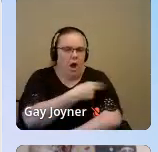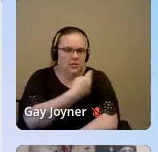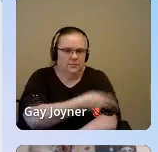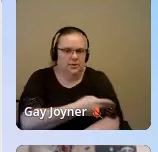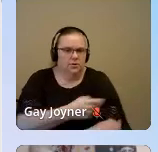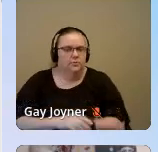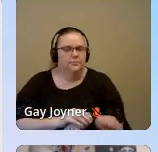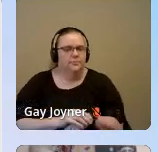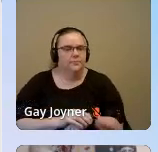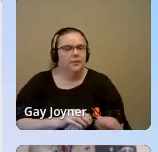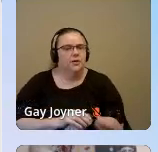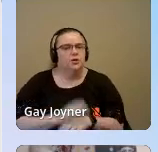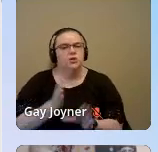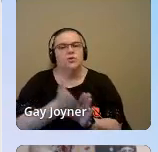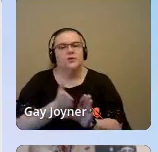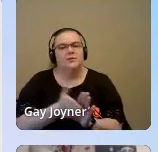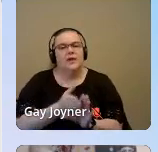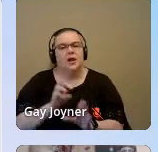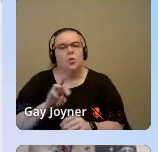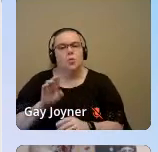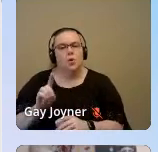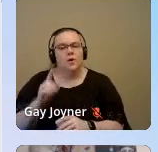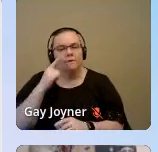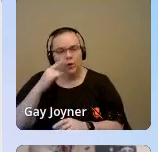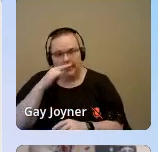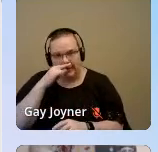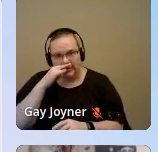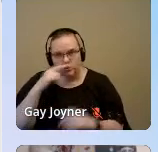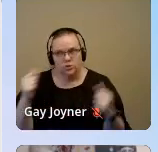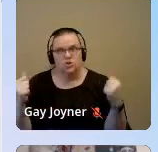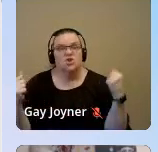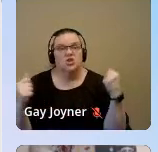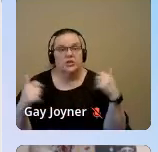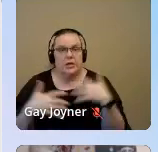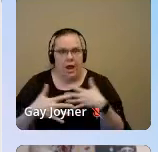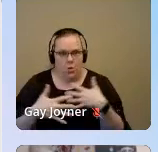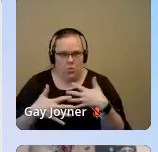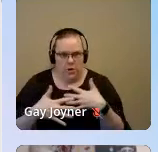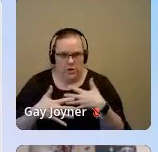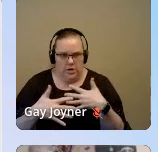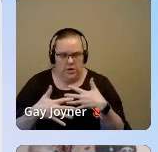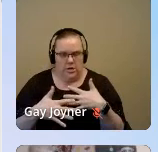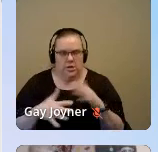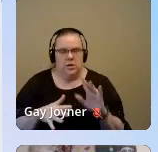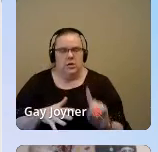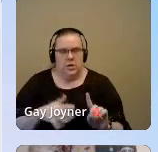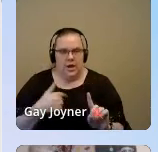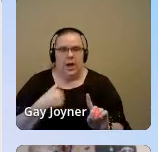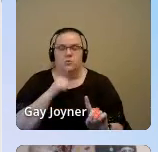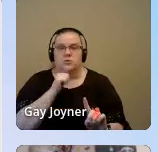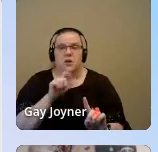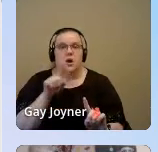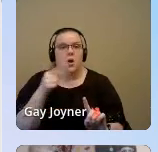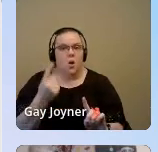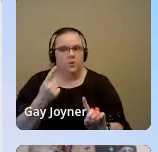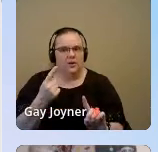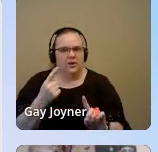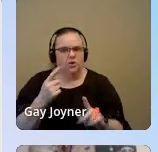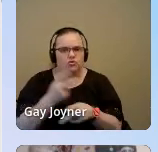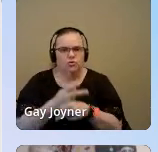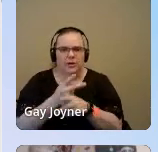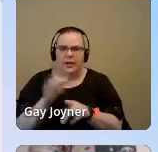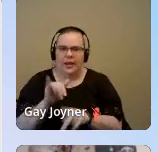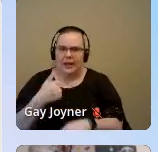So the psych ward for kids was really scary. Not only was I treated like I had done something bad.